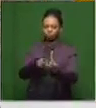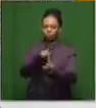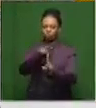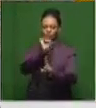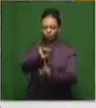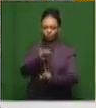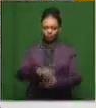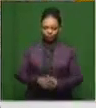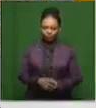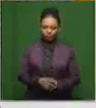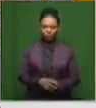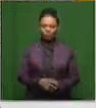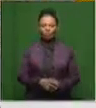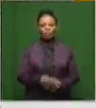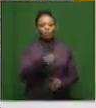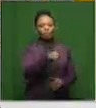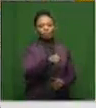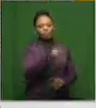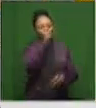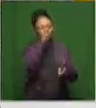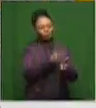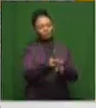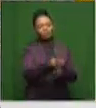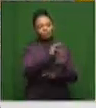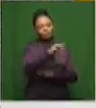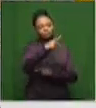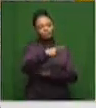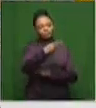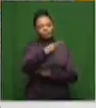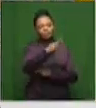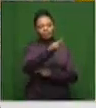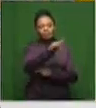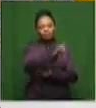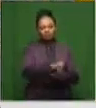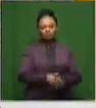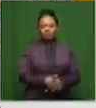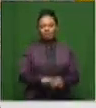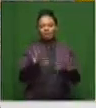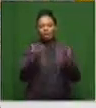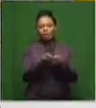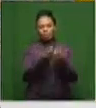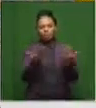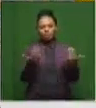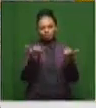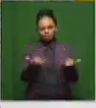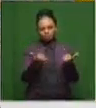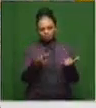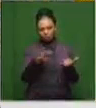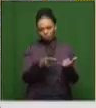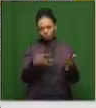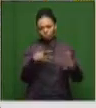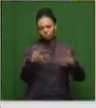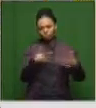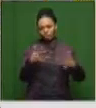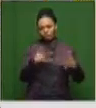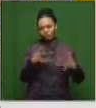Professor Mpatele, how much of a concern is it that we are now seeing, for example, in the UK, a variant of the virus?